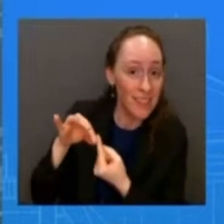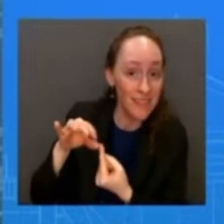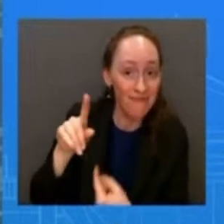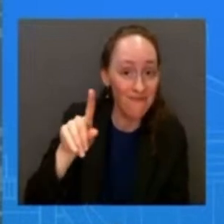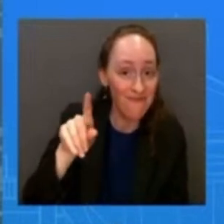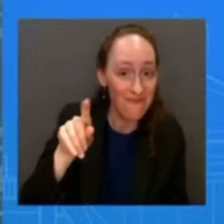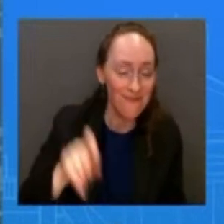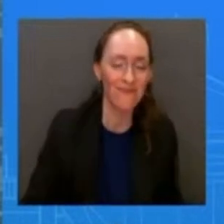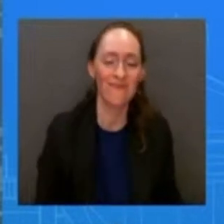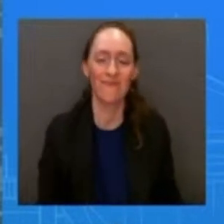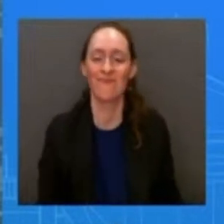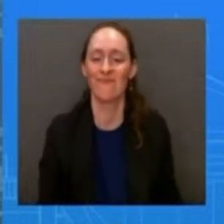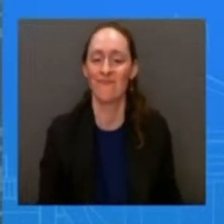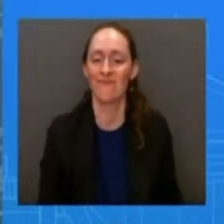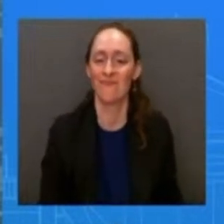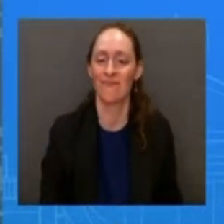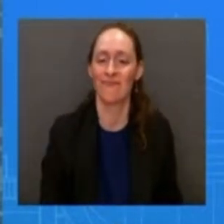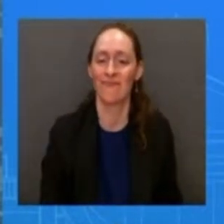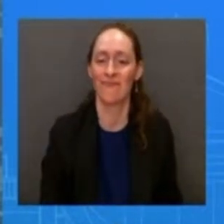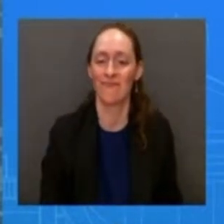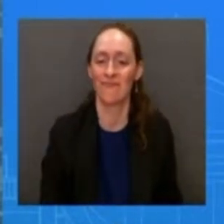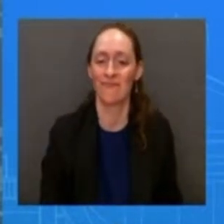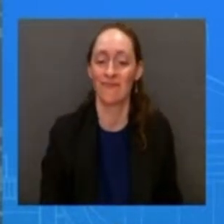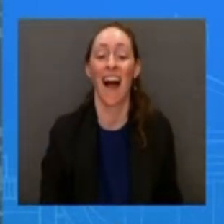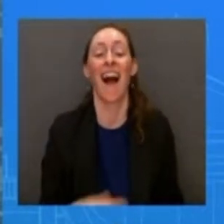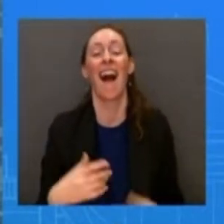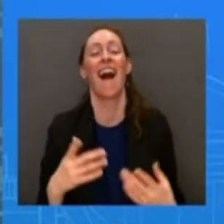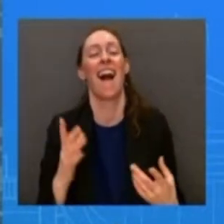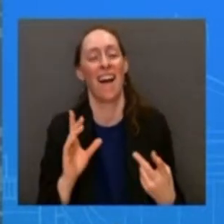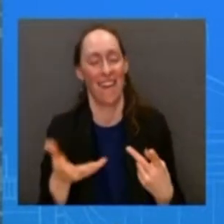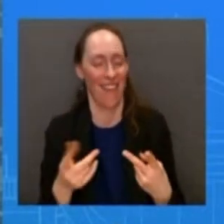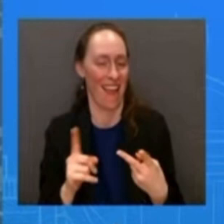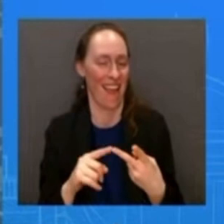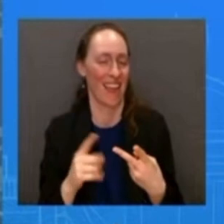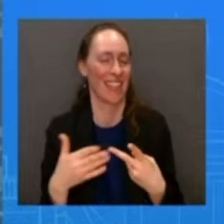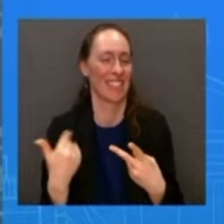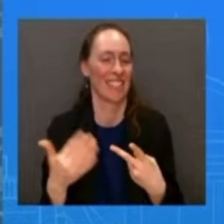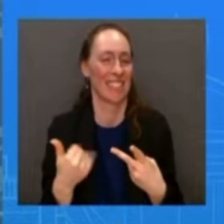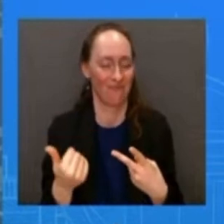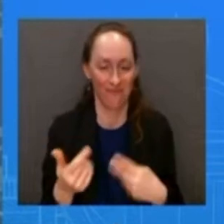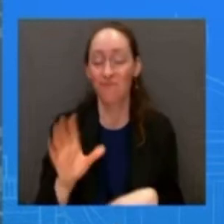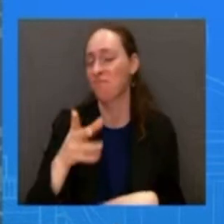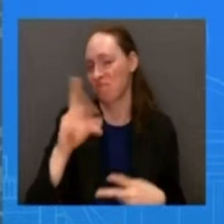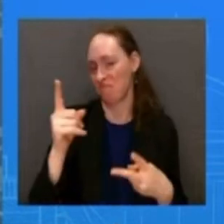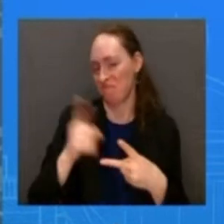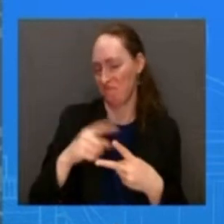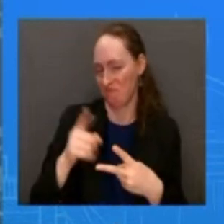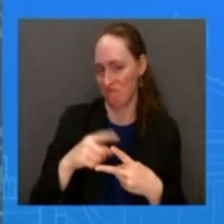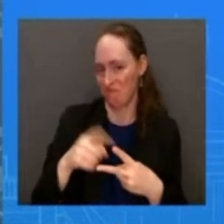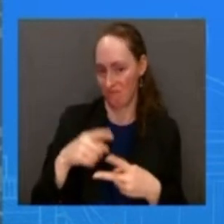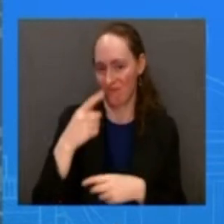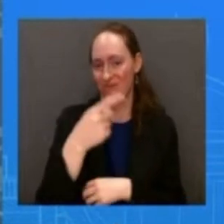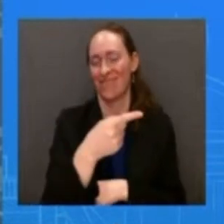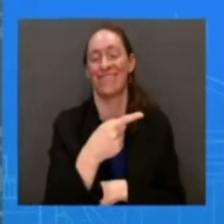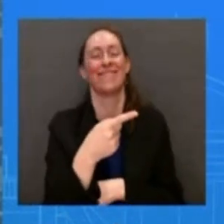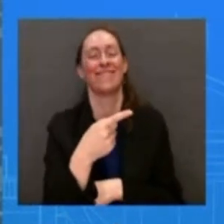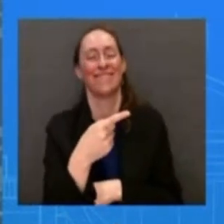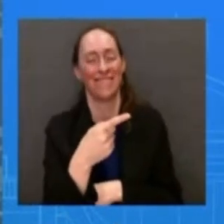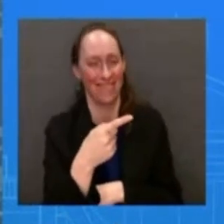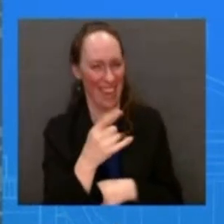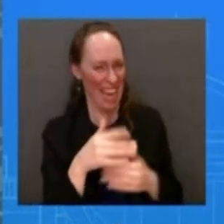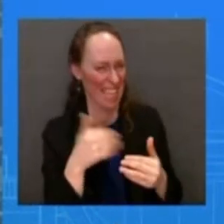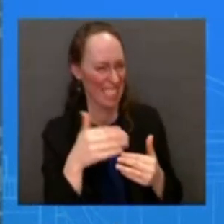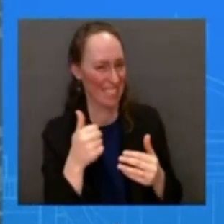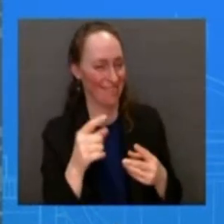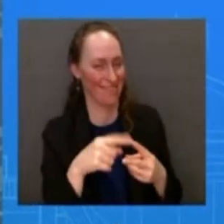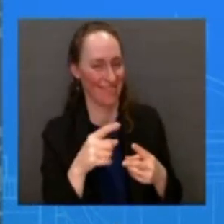uh so as you mentioned uh the president spoke with the prime minister of india uh